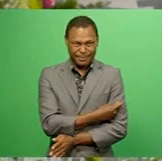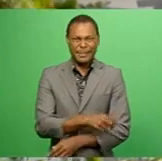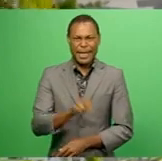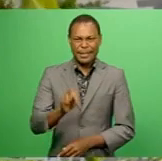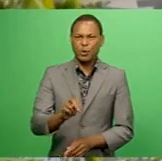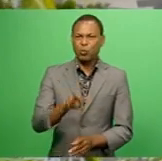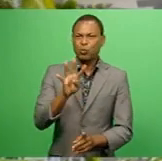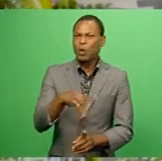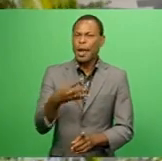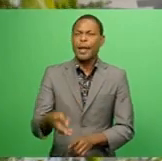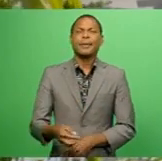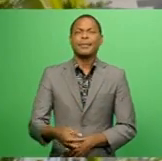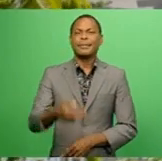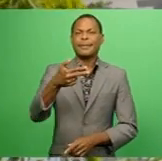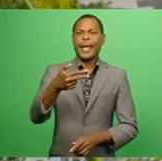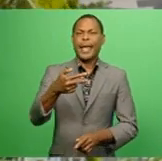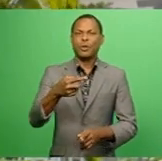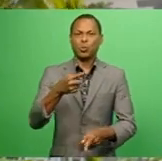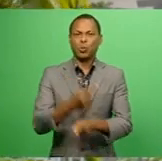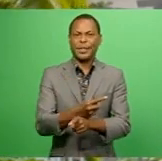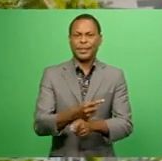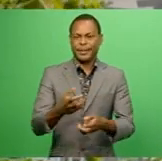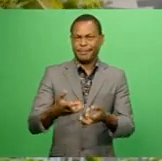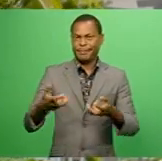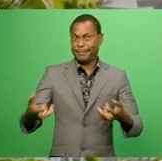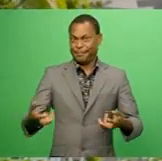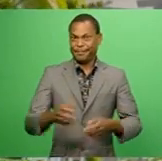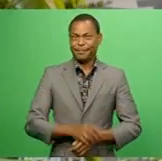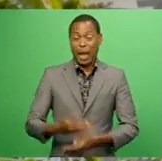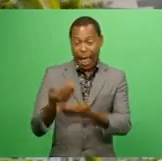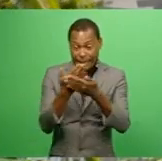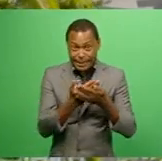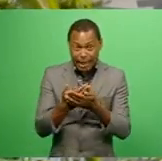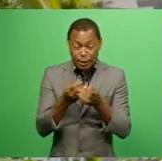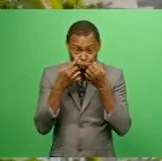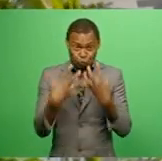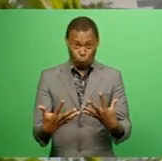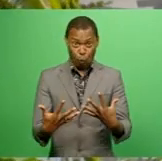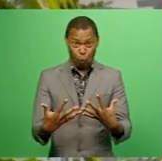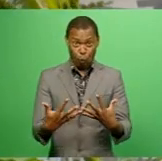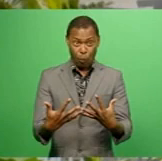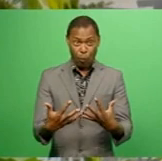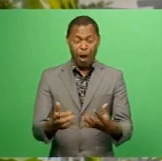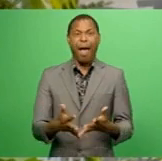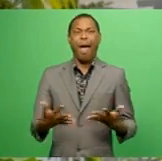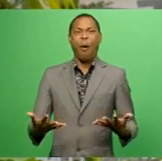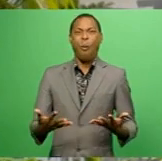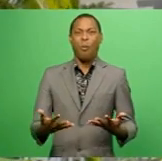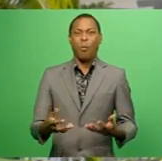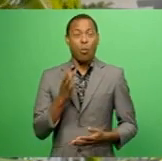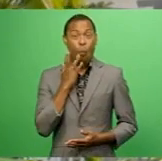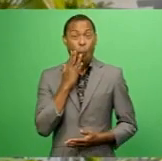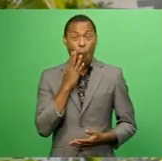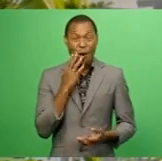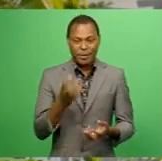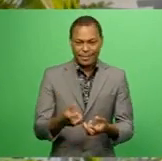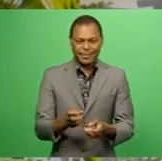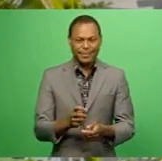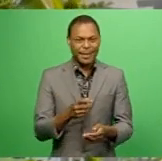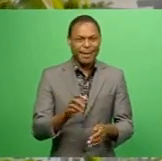weeks apart because the studies have shown that when they are given apart from that